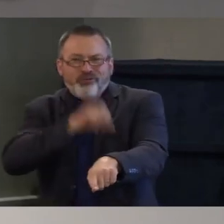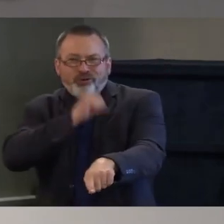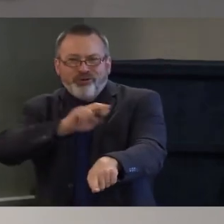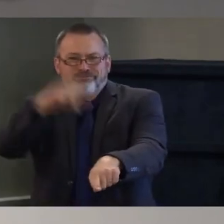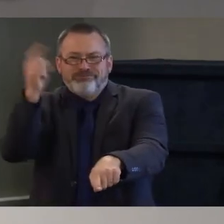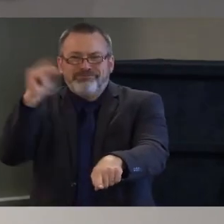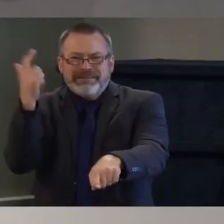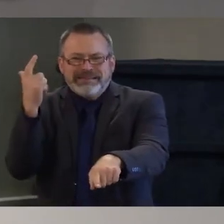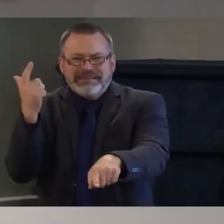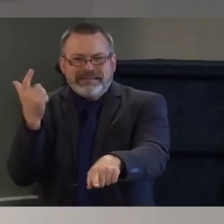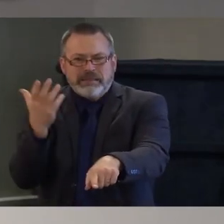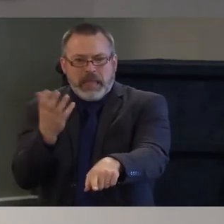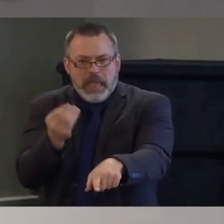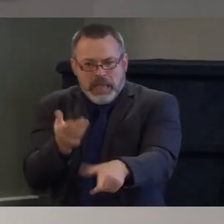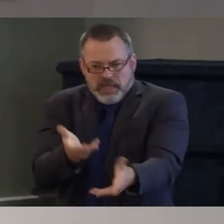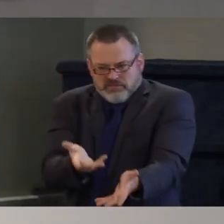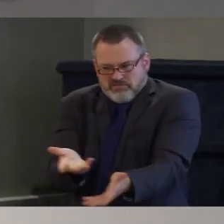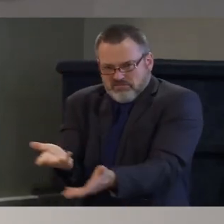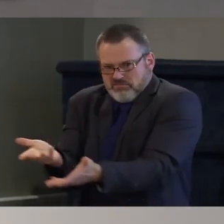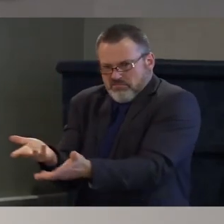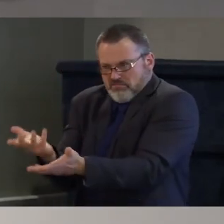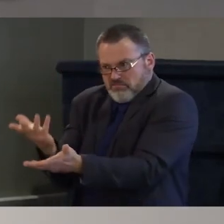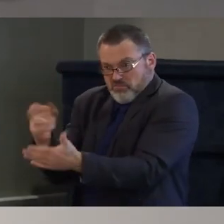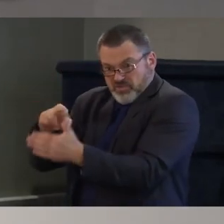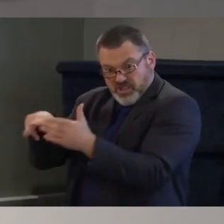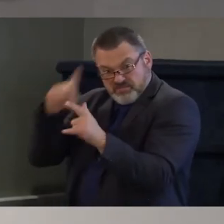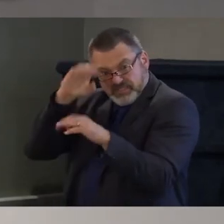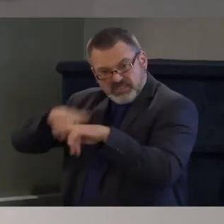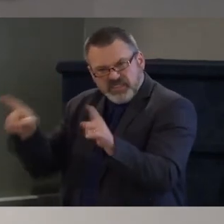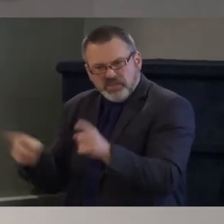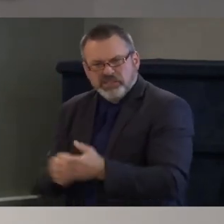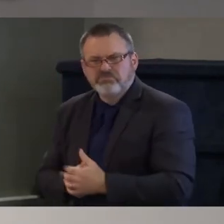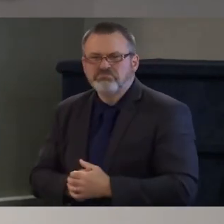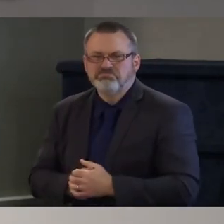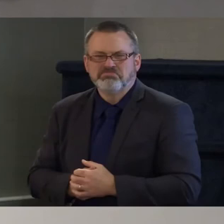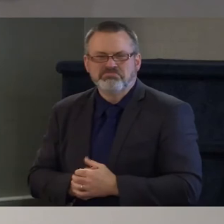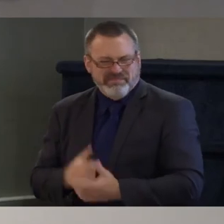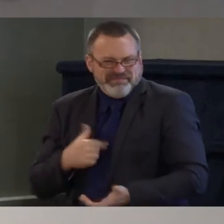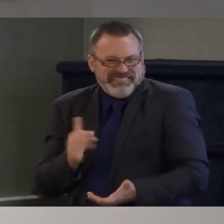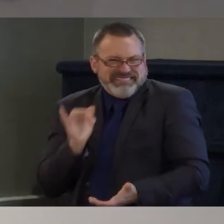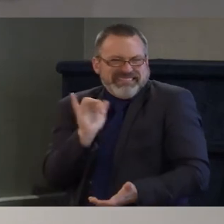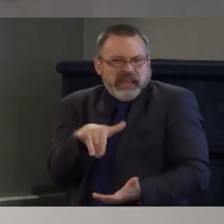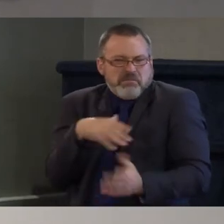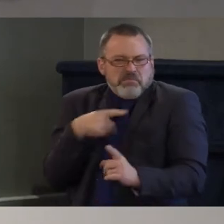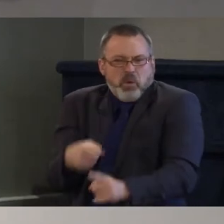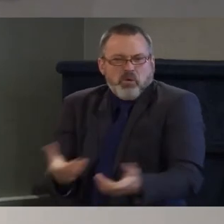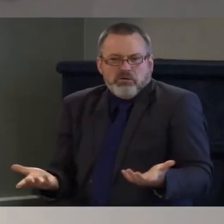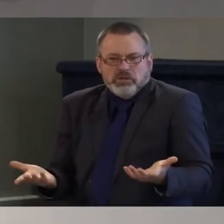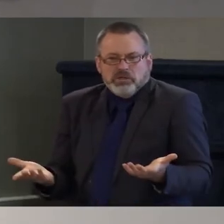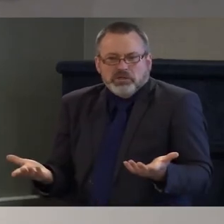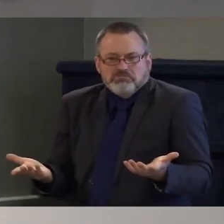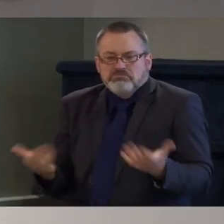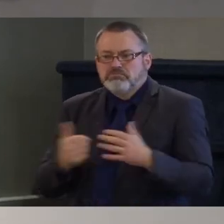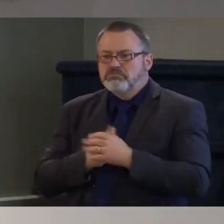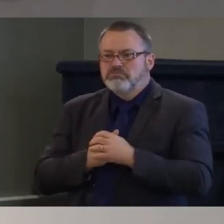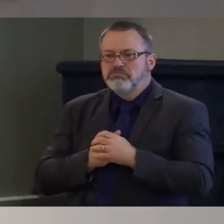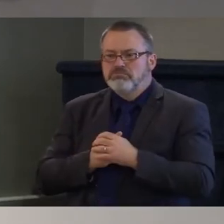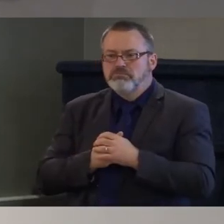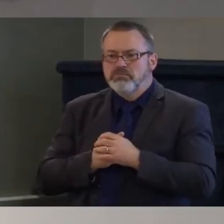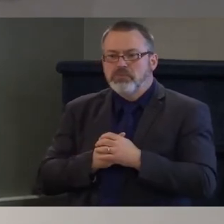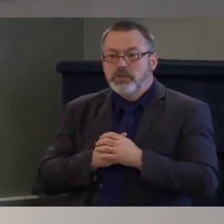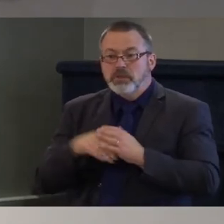wounds then we should ask do we want that experience or do we need vision and in the book of proverbs it says without vision the people perish